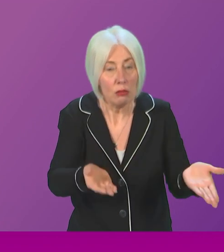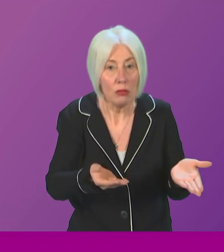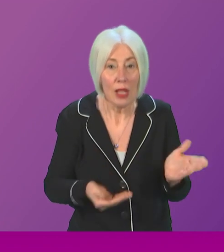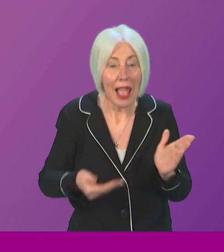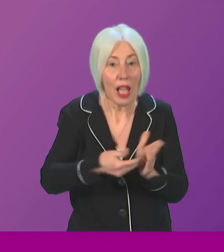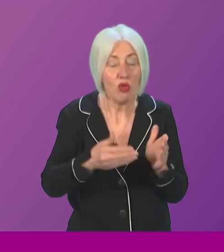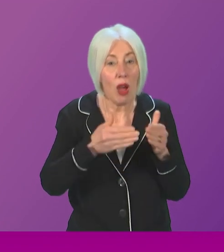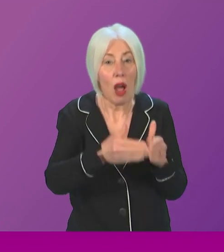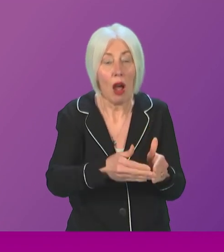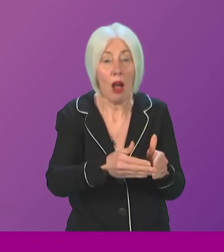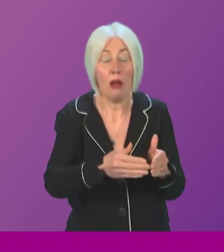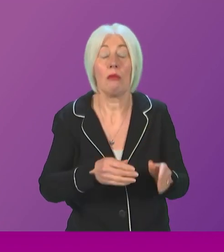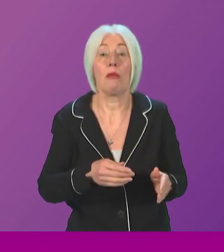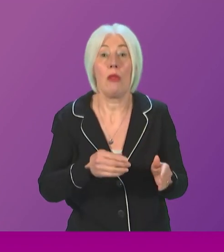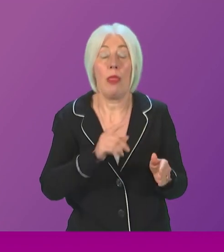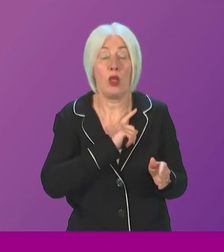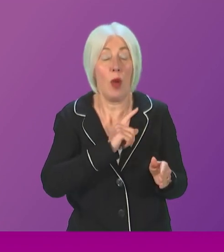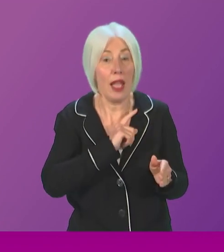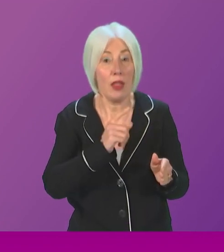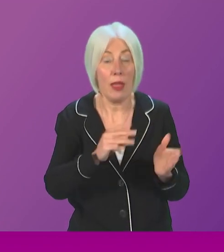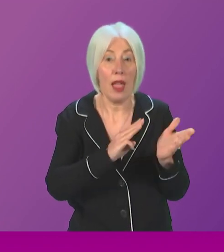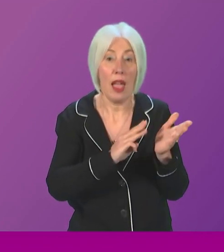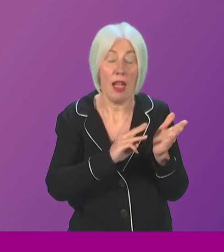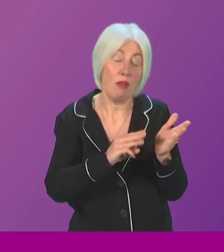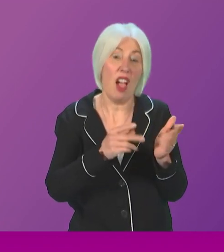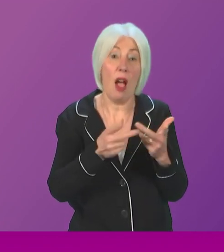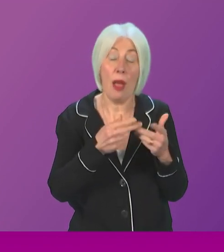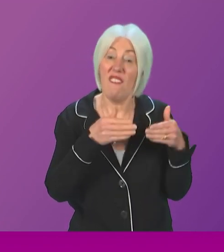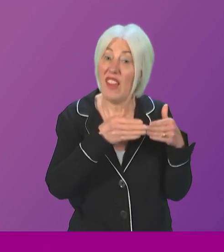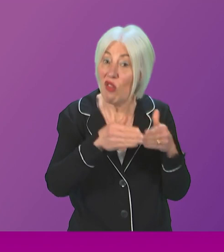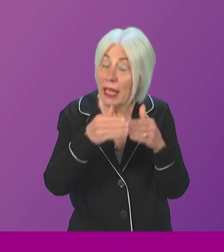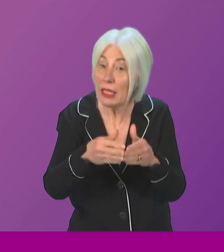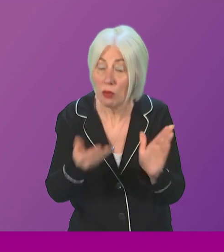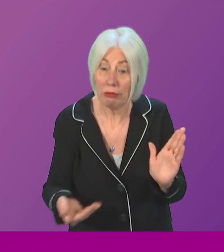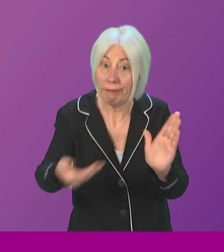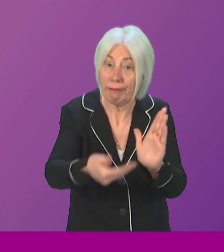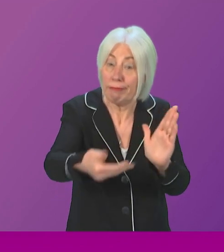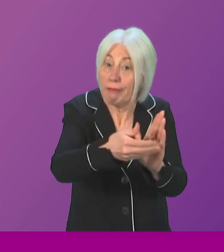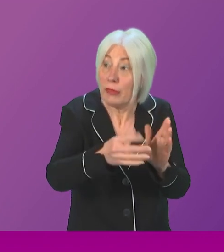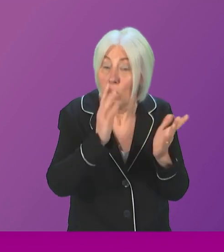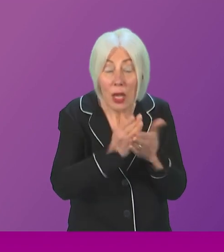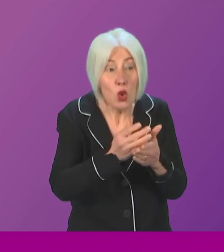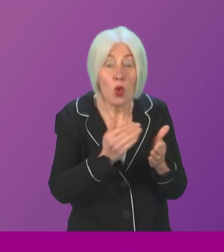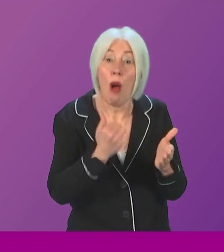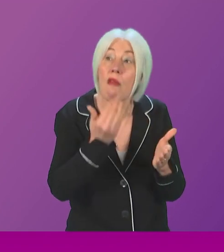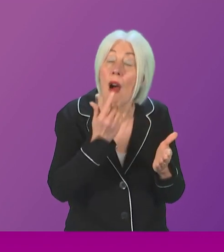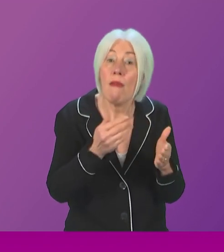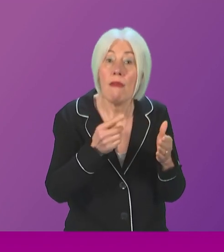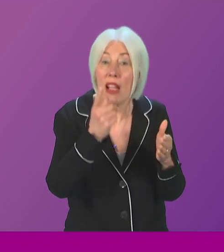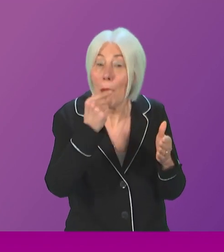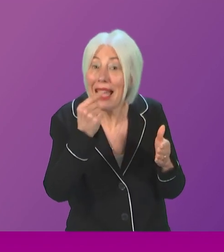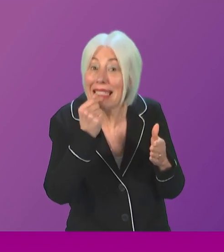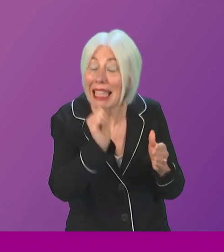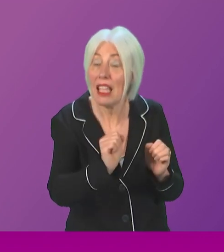in the MV Lock Freestyle. That's why we chartered the MV Arrow to provide additional resilience and capacity. That's why we commissioned two new vessels